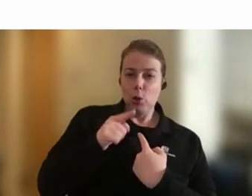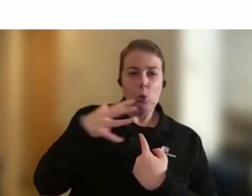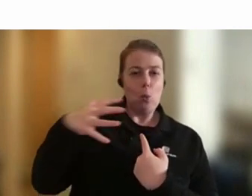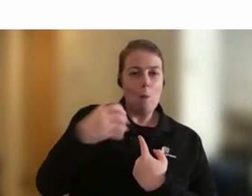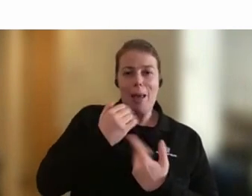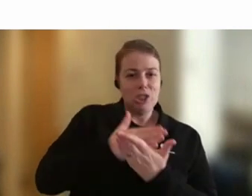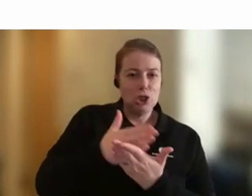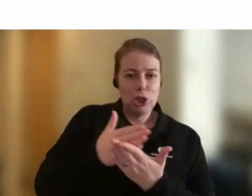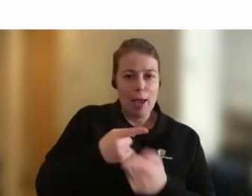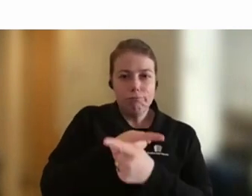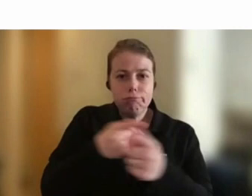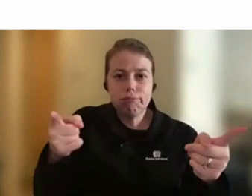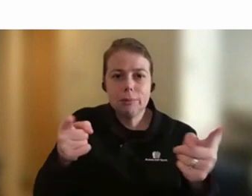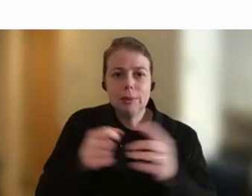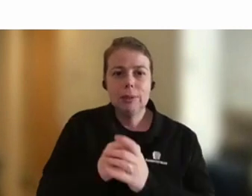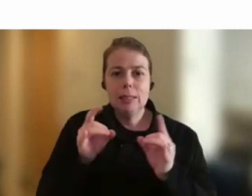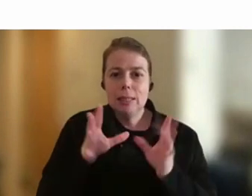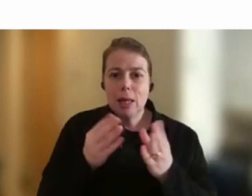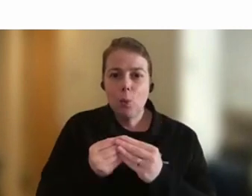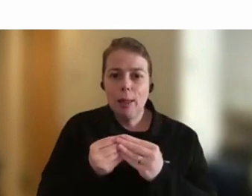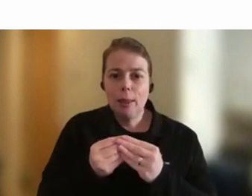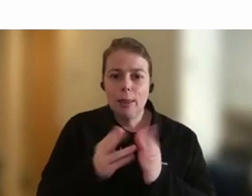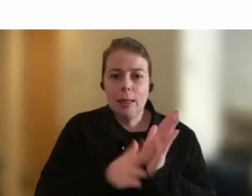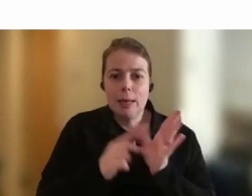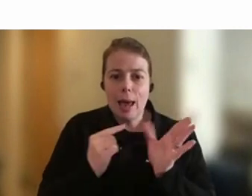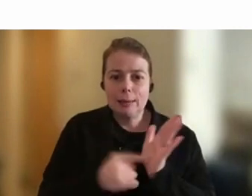And we'll start with Natalie.